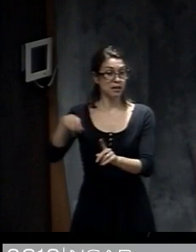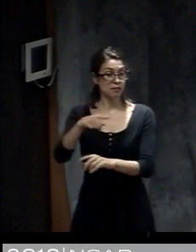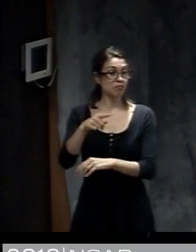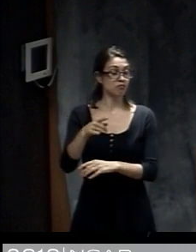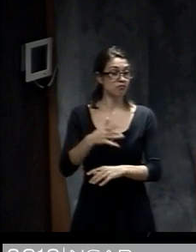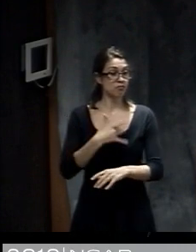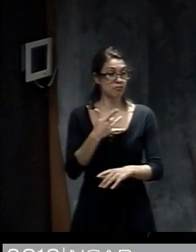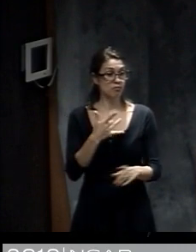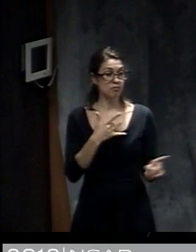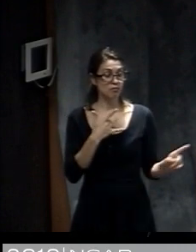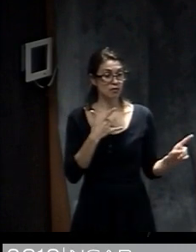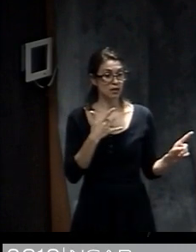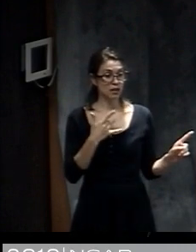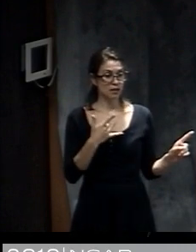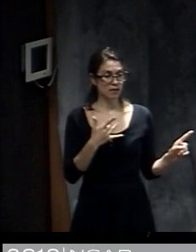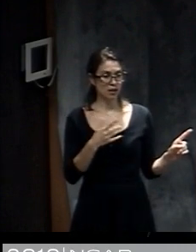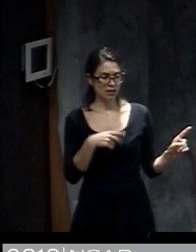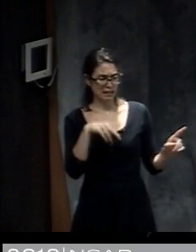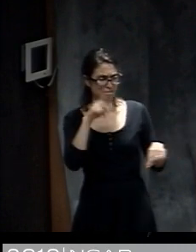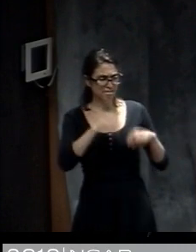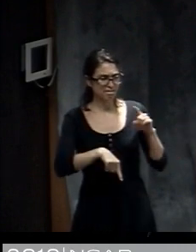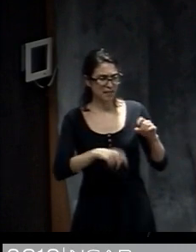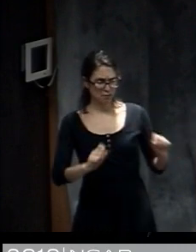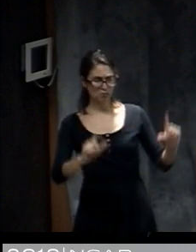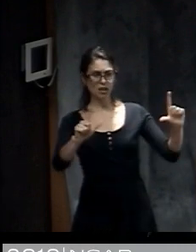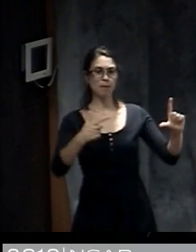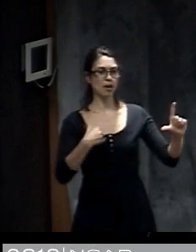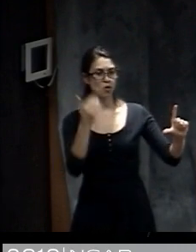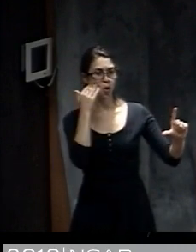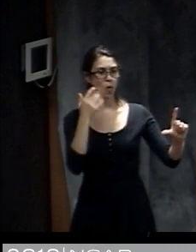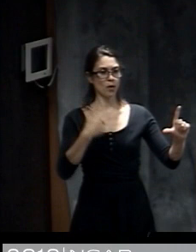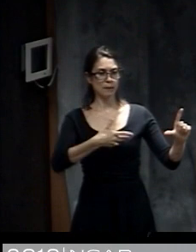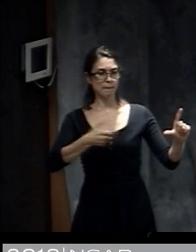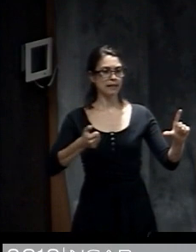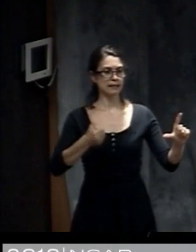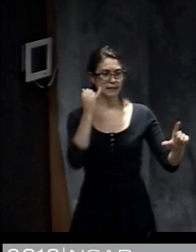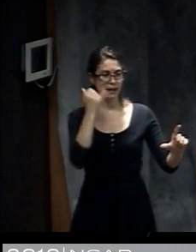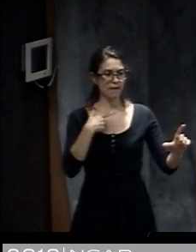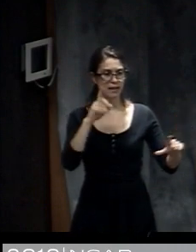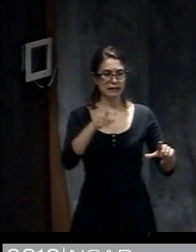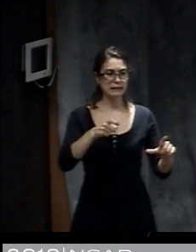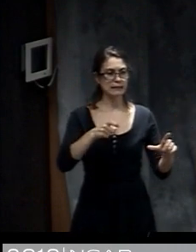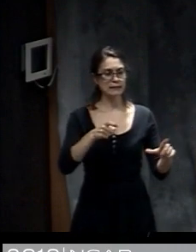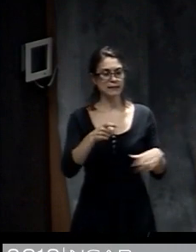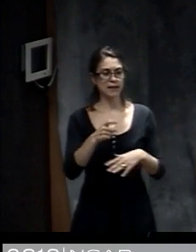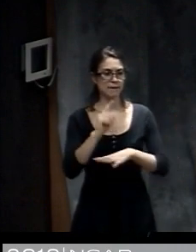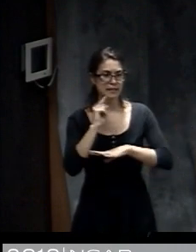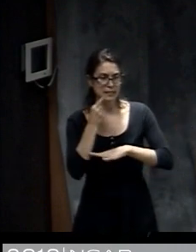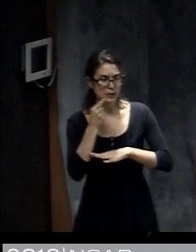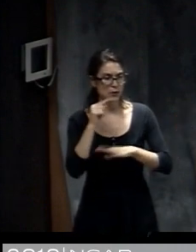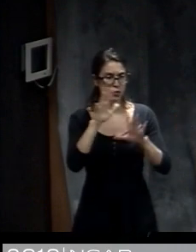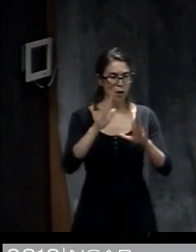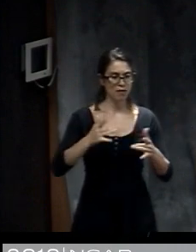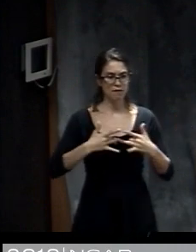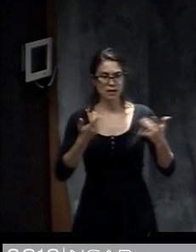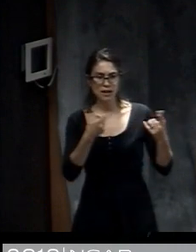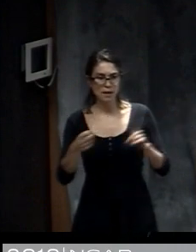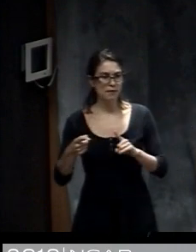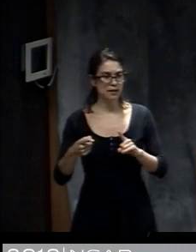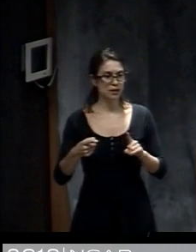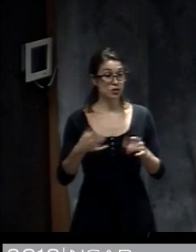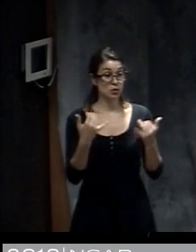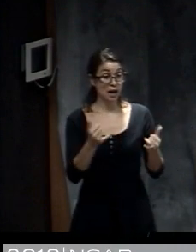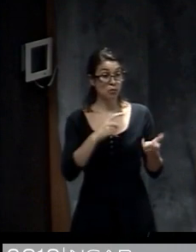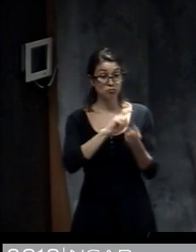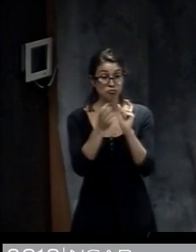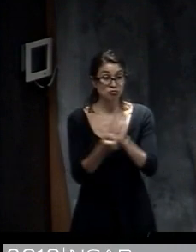warning or severe event they needed to be concerned about right now. So we tested these two different ways of communicating this information that are shown in yellow this red box